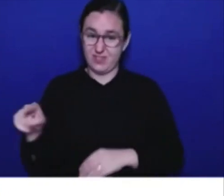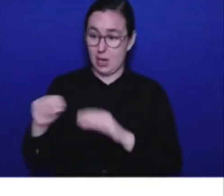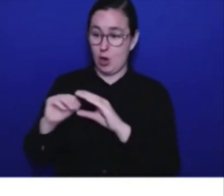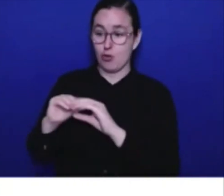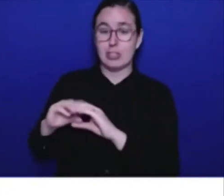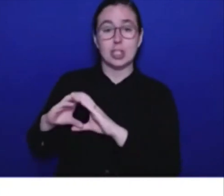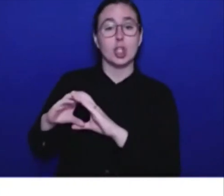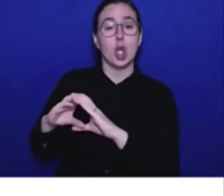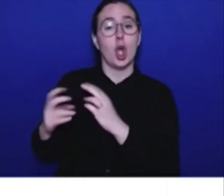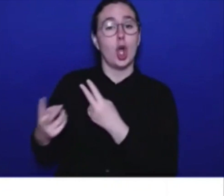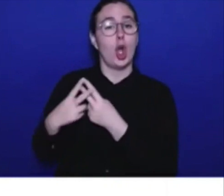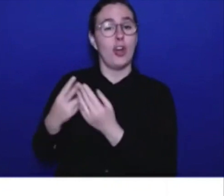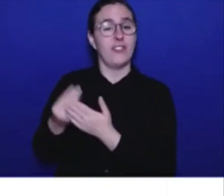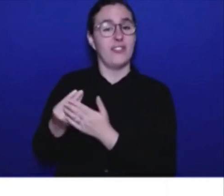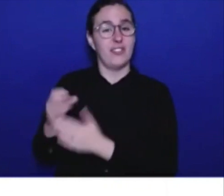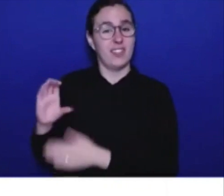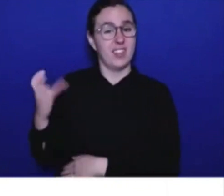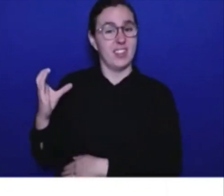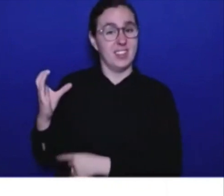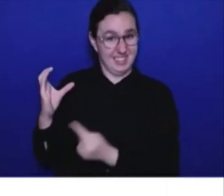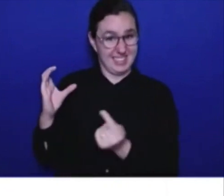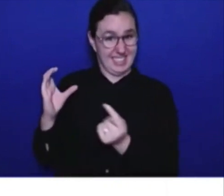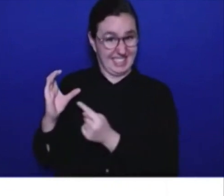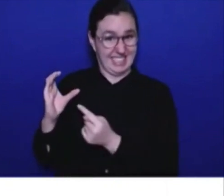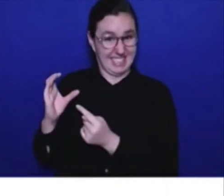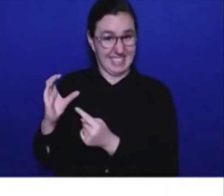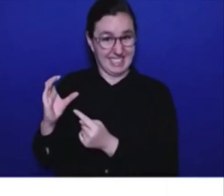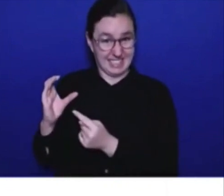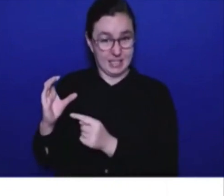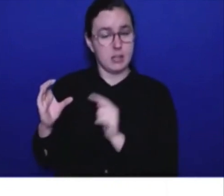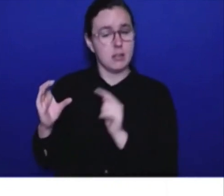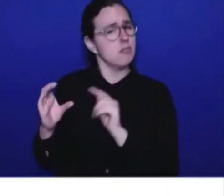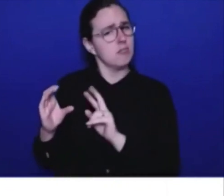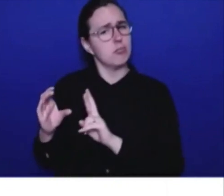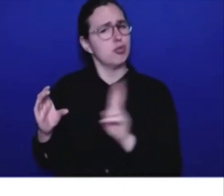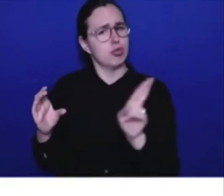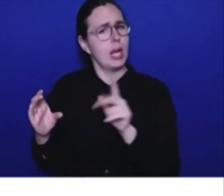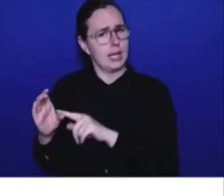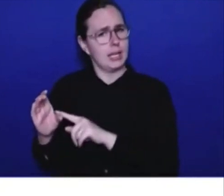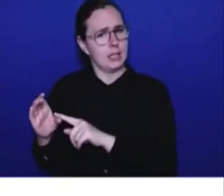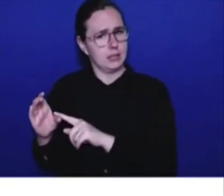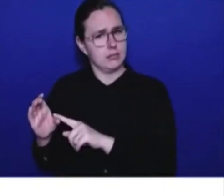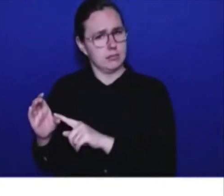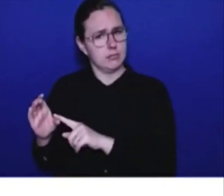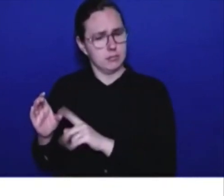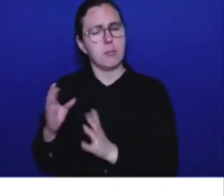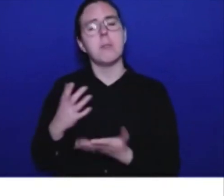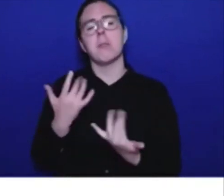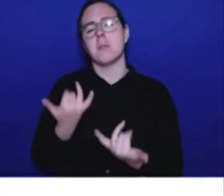operation of the business, and maybe I'll turn it over to Nicholas to talk about how reserves are used as well.